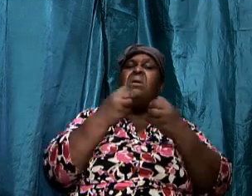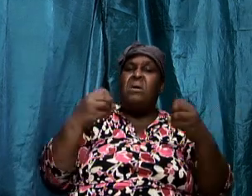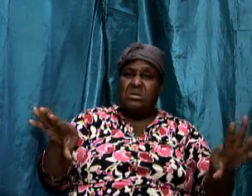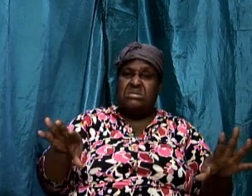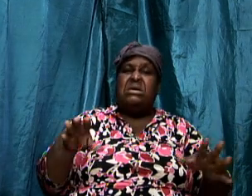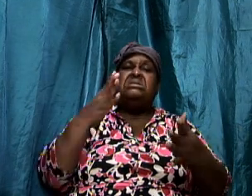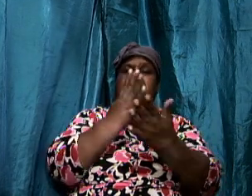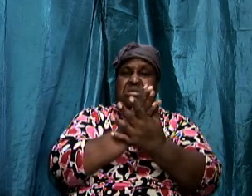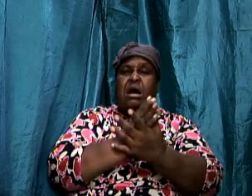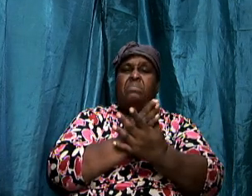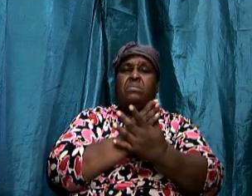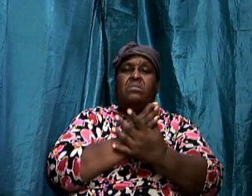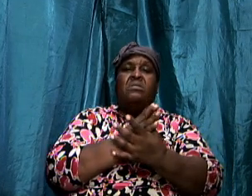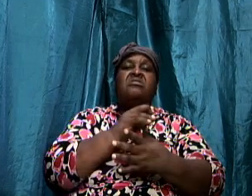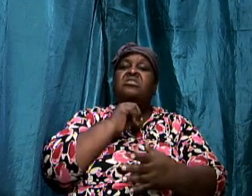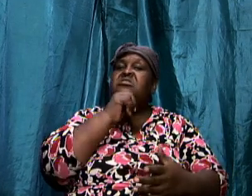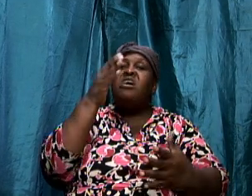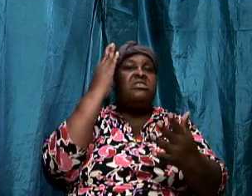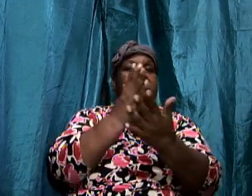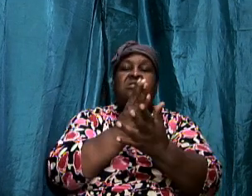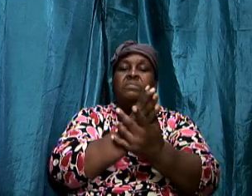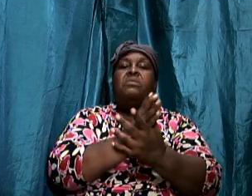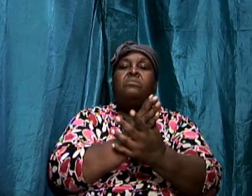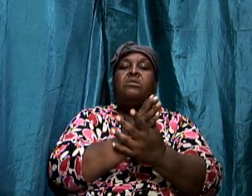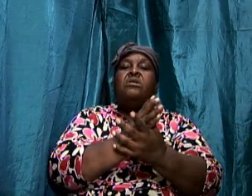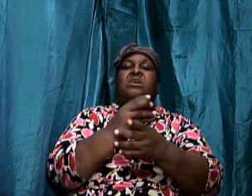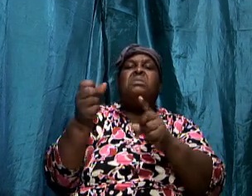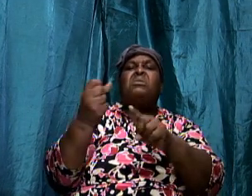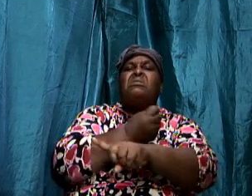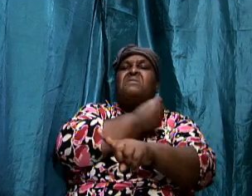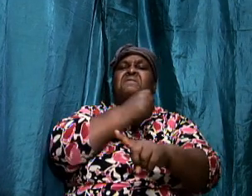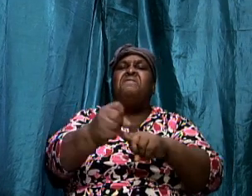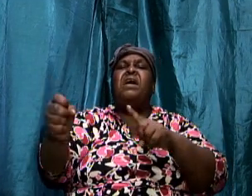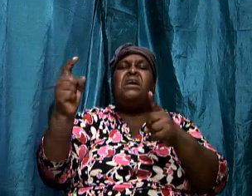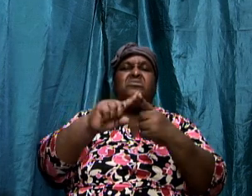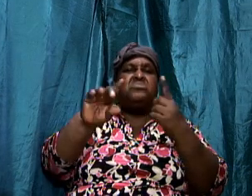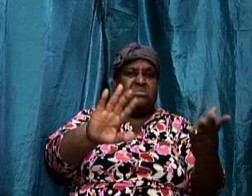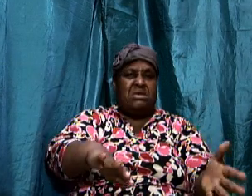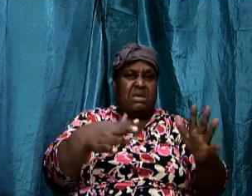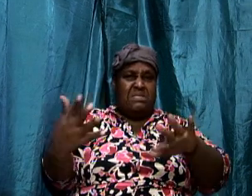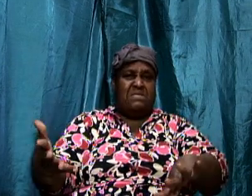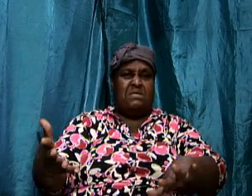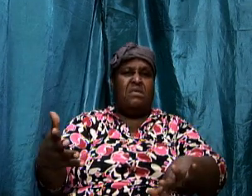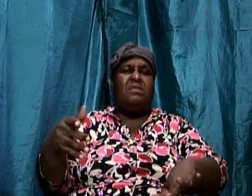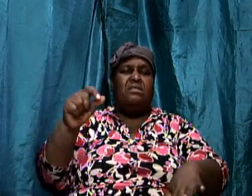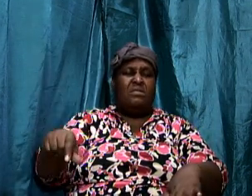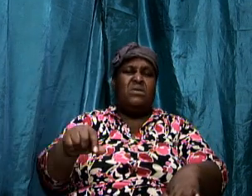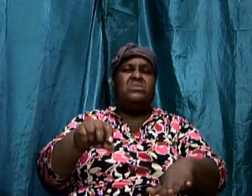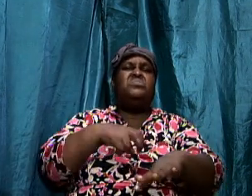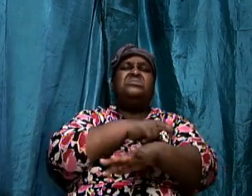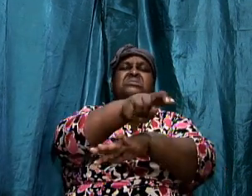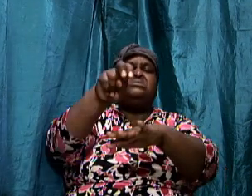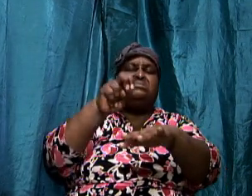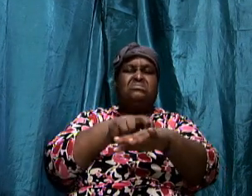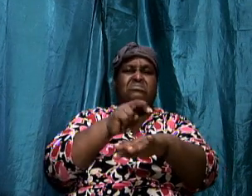going to stop they are going to fight to the death and this was the nature of